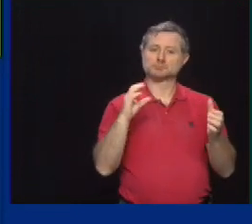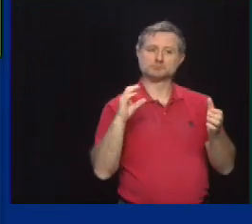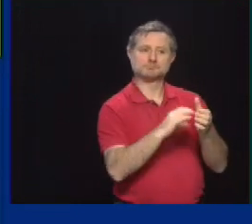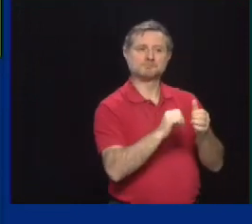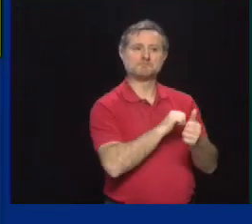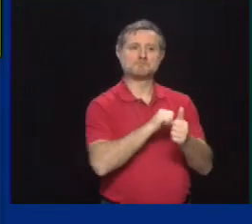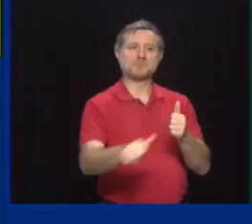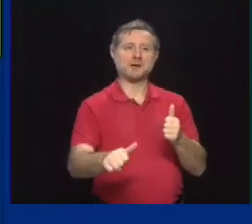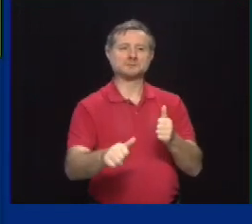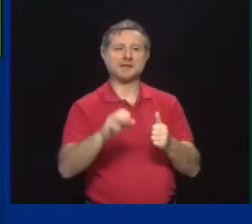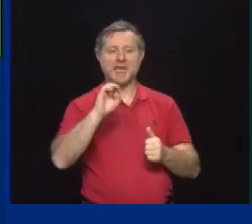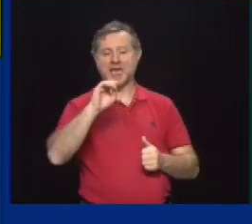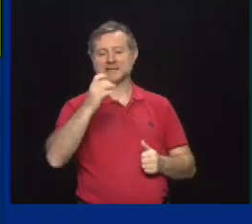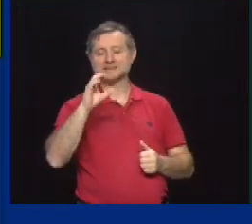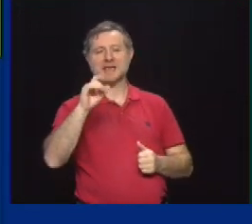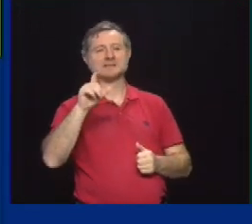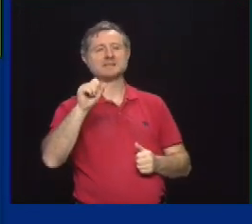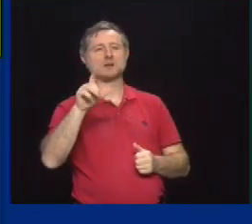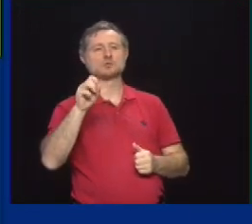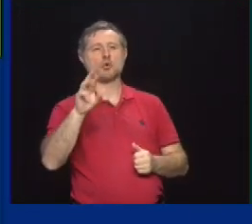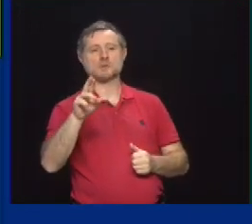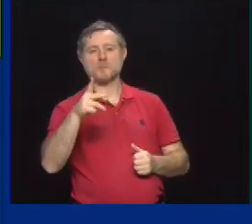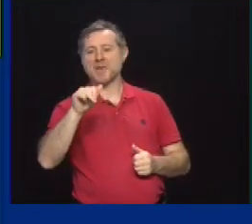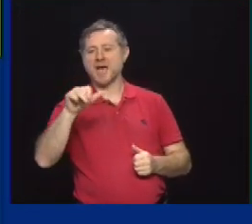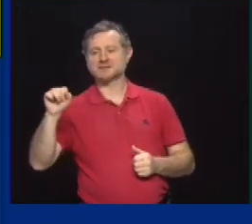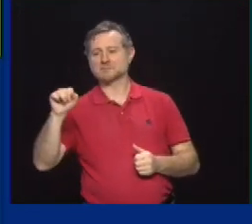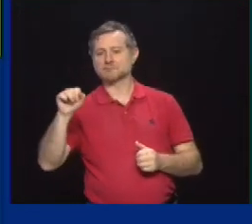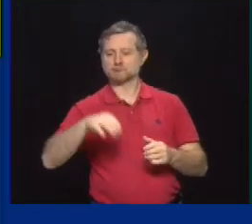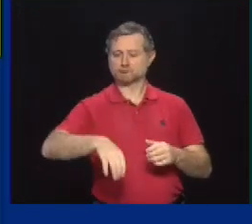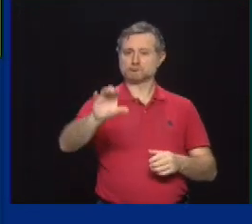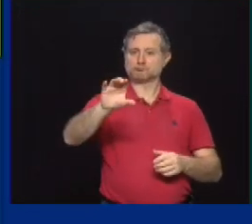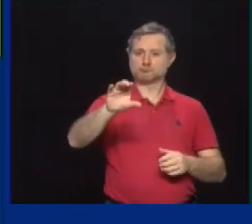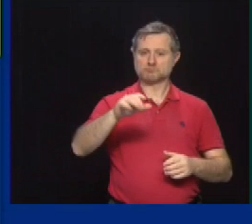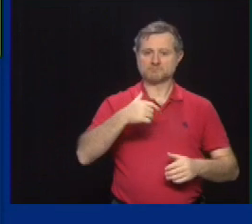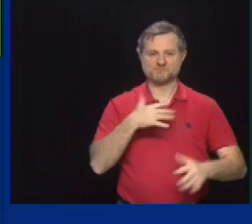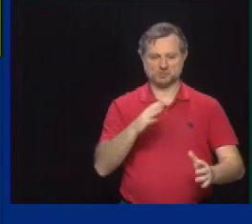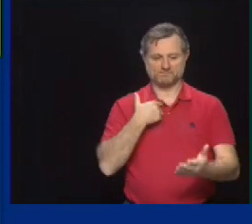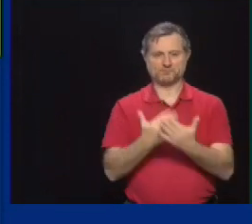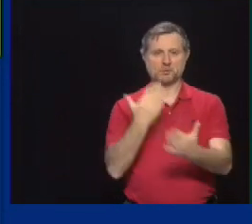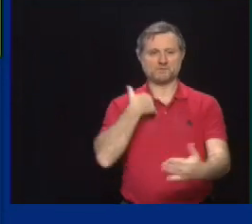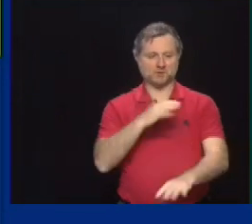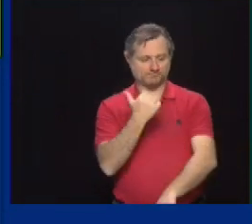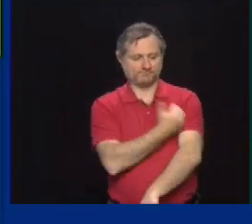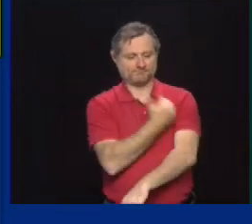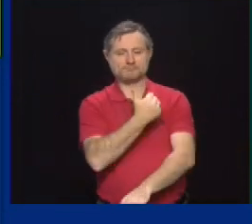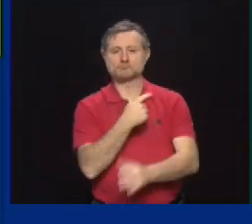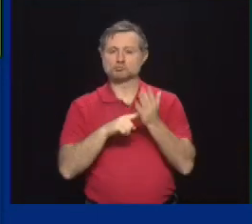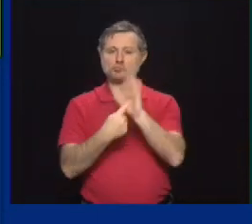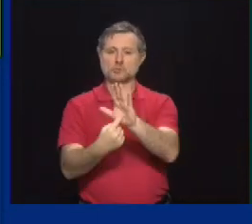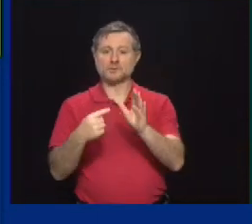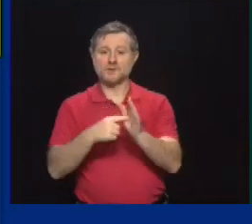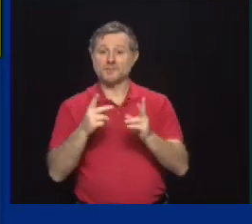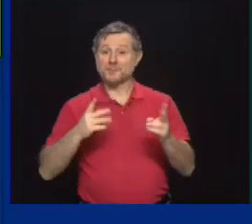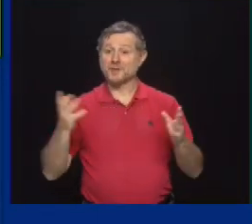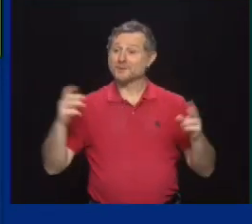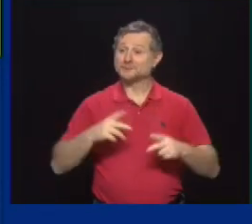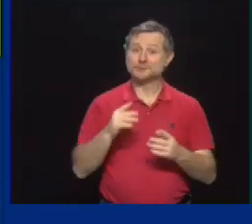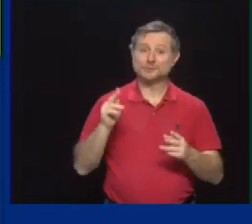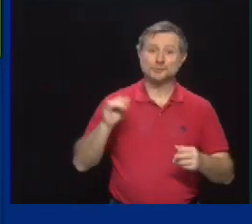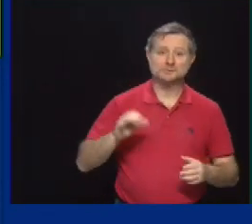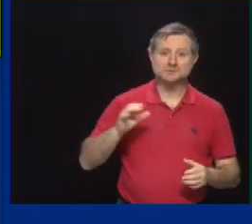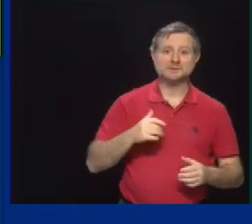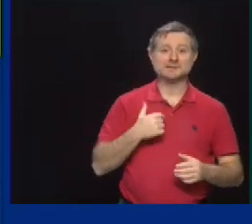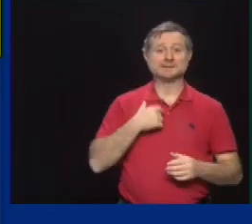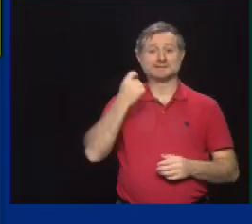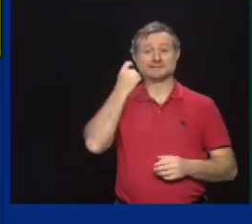vaccinated. So we want more people to come to New York. We want them to go to our restaurants. We want them to go to our plays. I was at a play Friday night, had to show my